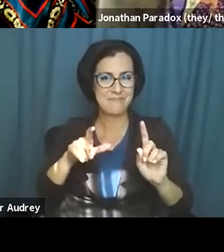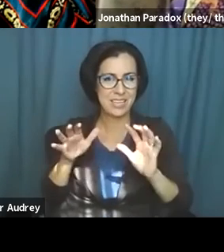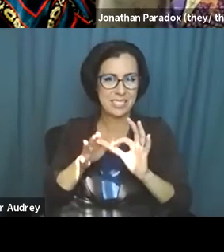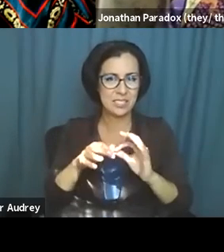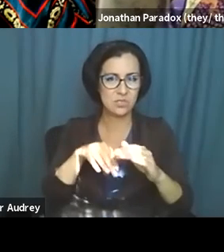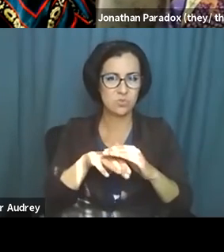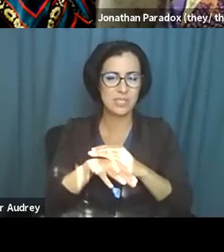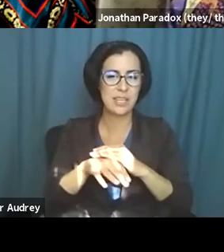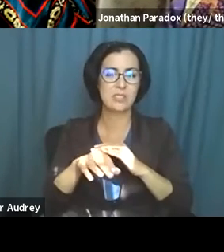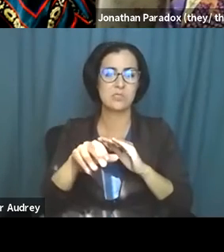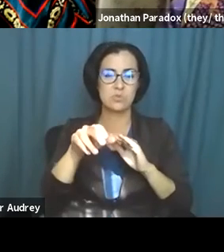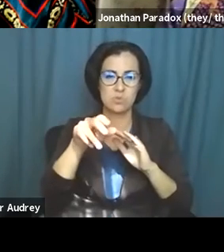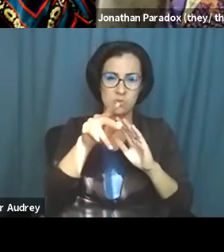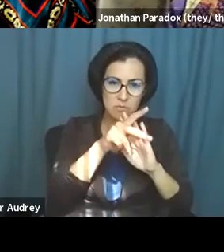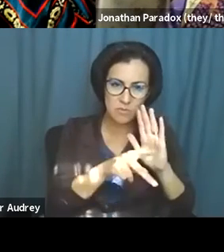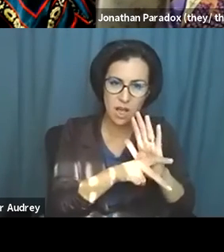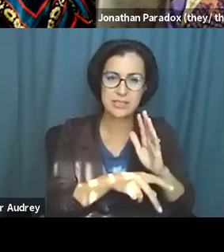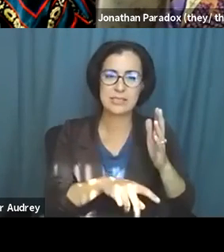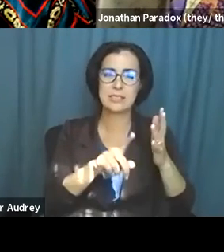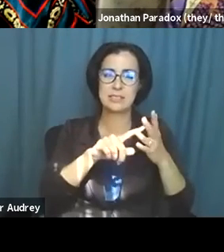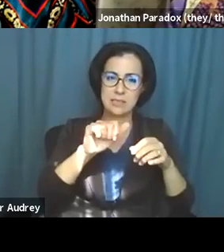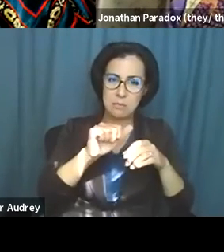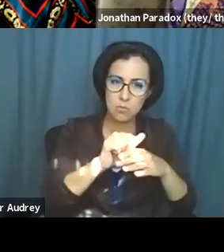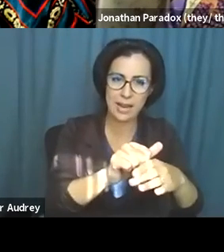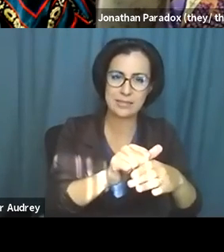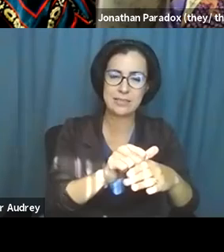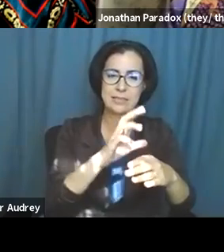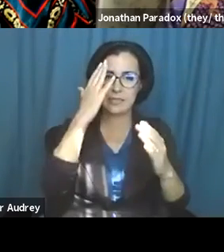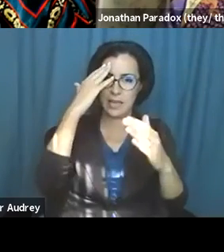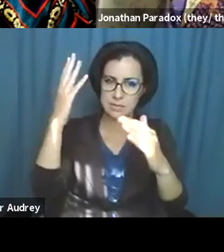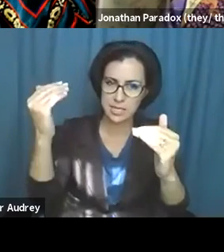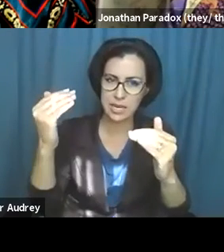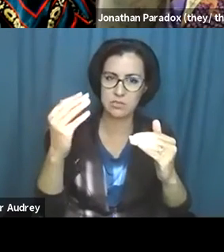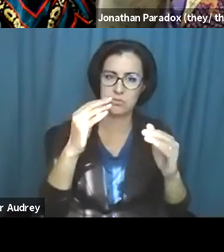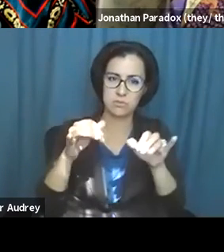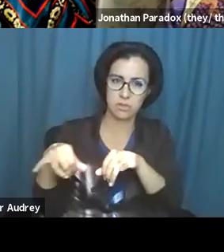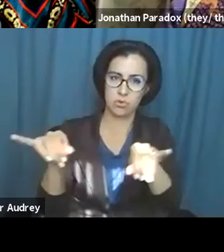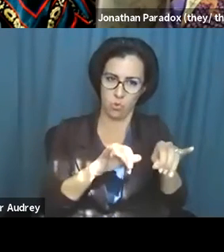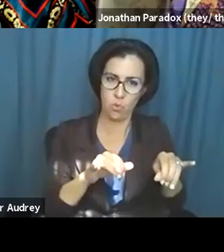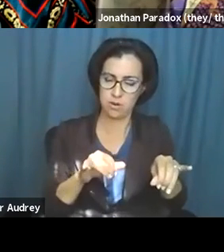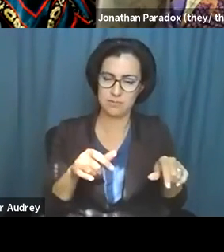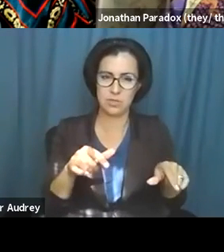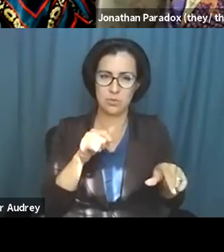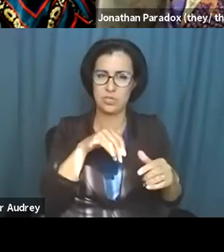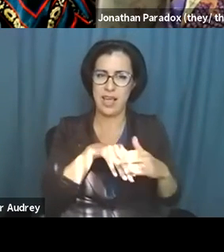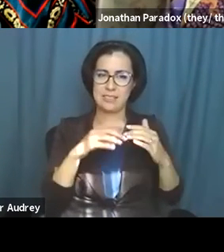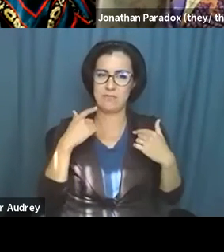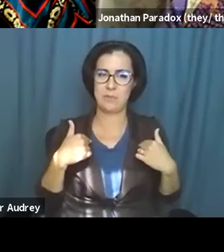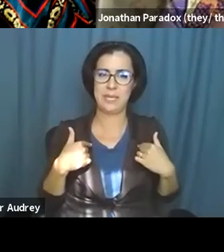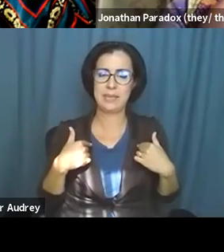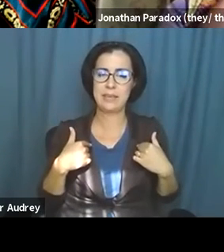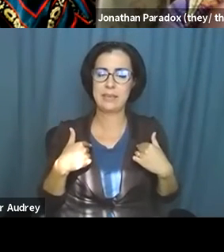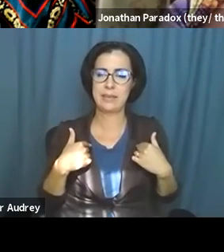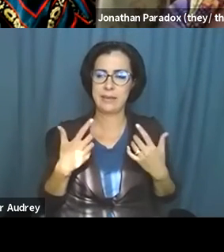policies and norms being inaccessible to me, um, and ha- having a lack of access in ways